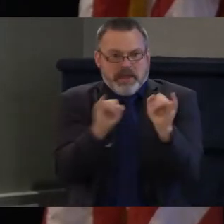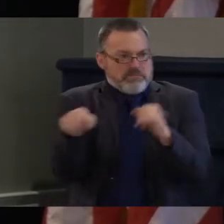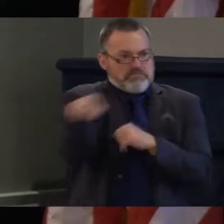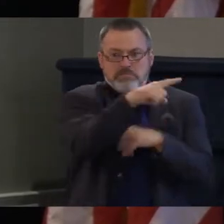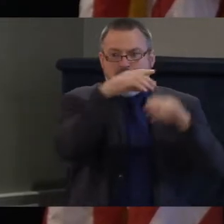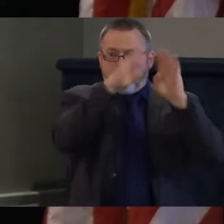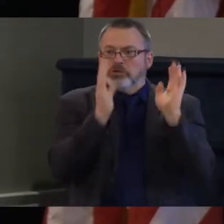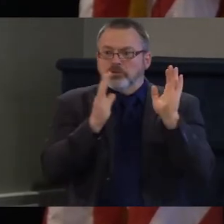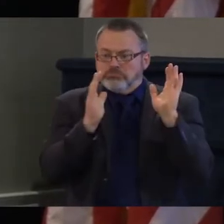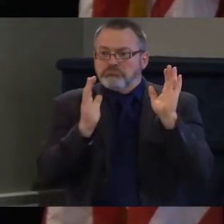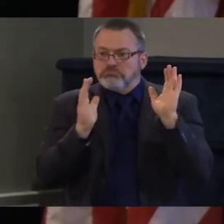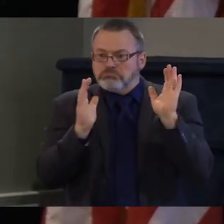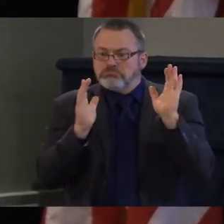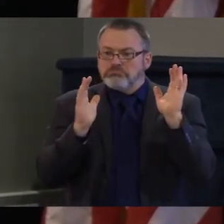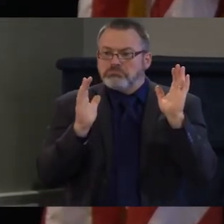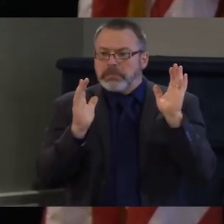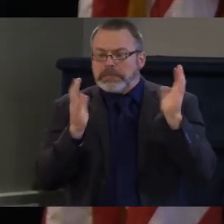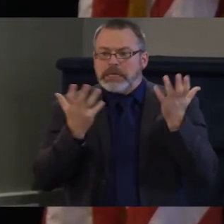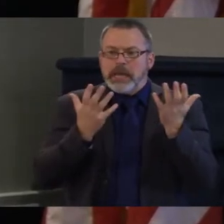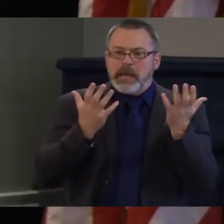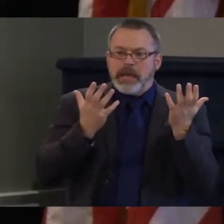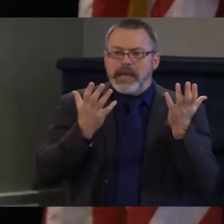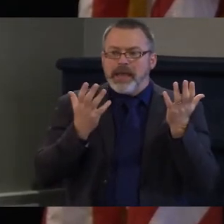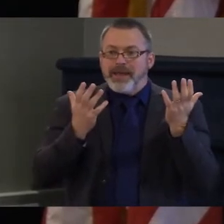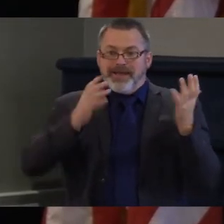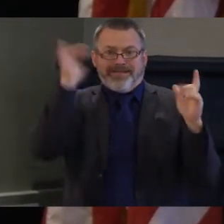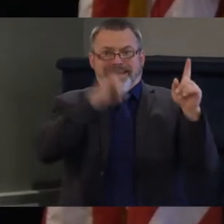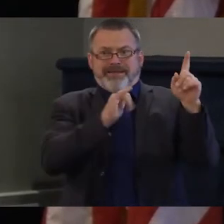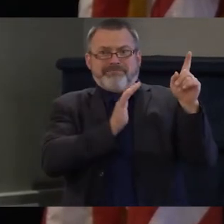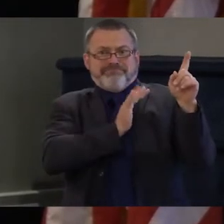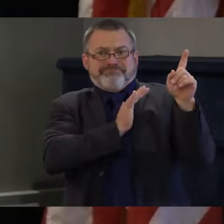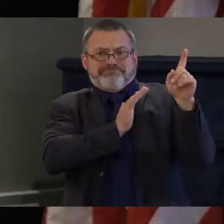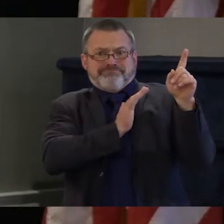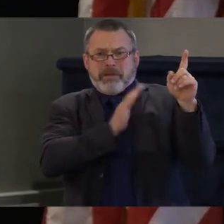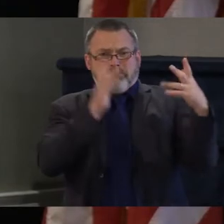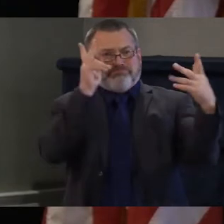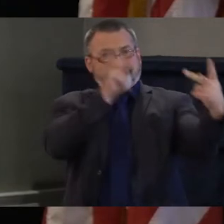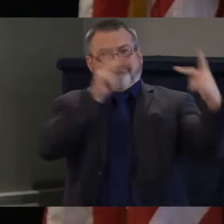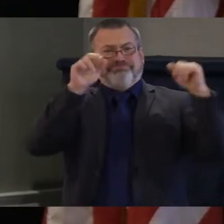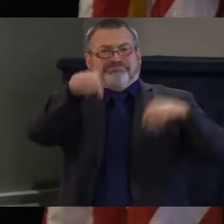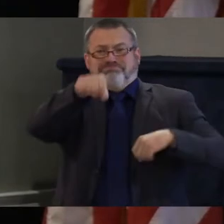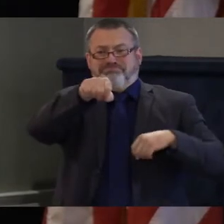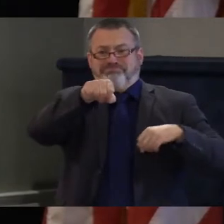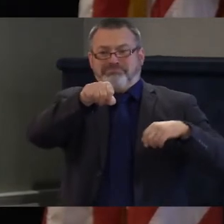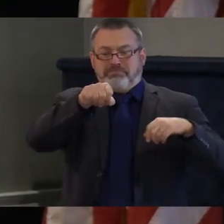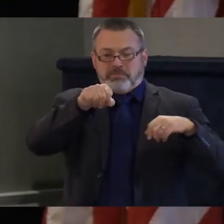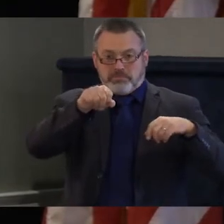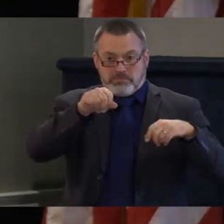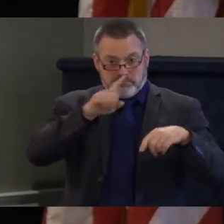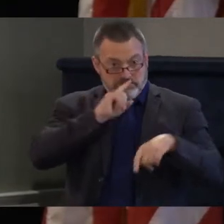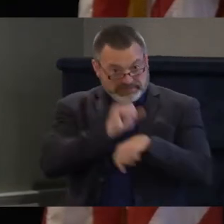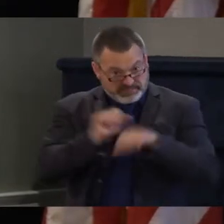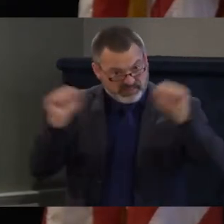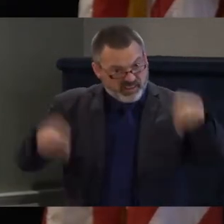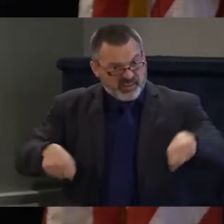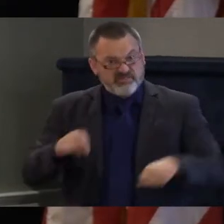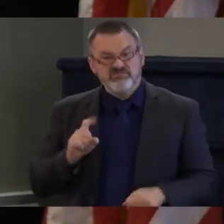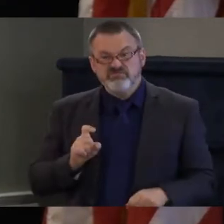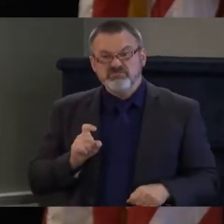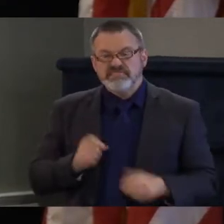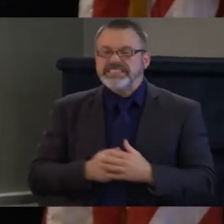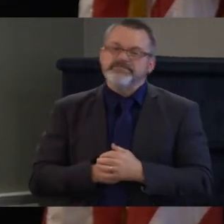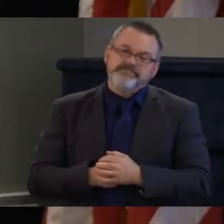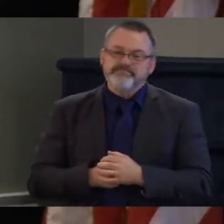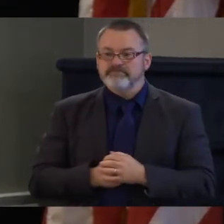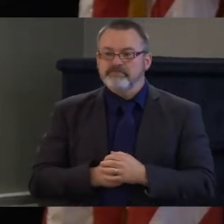is, it's an ideal, but it may not be realistic. So what would it look